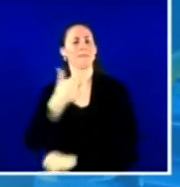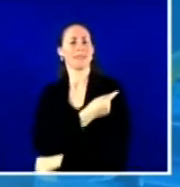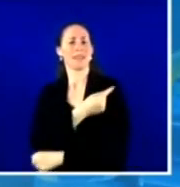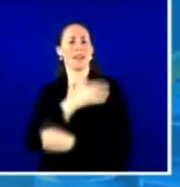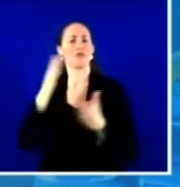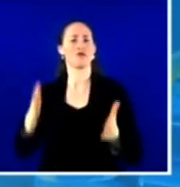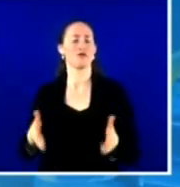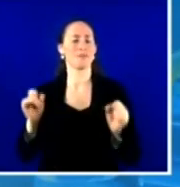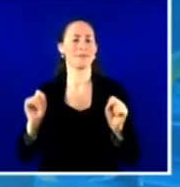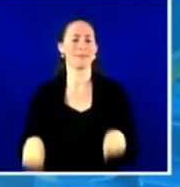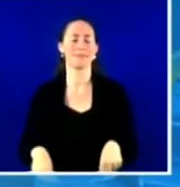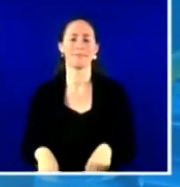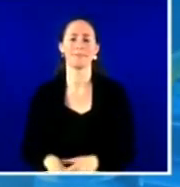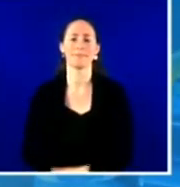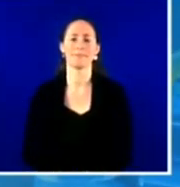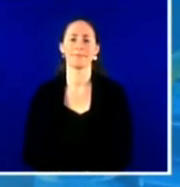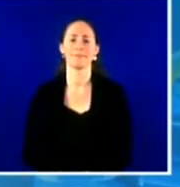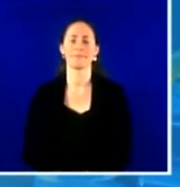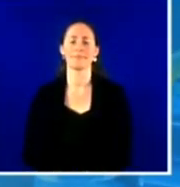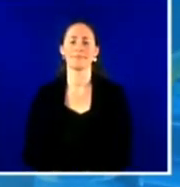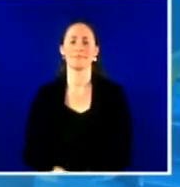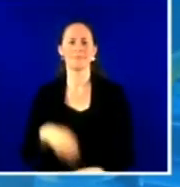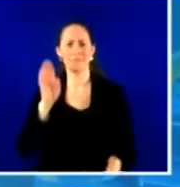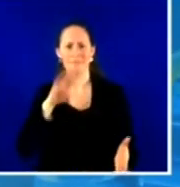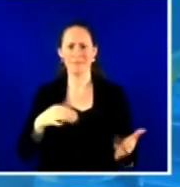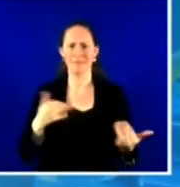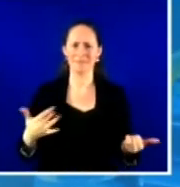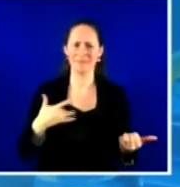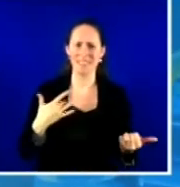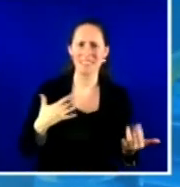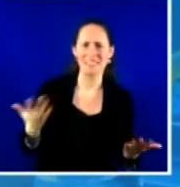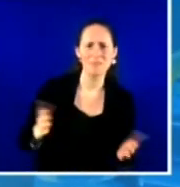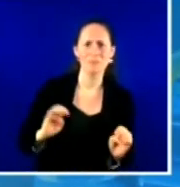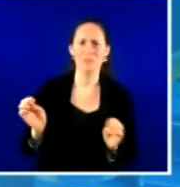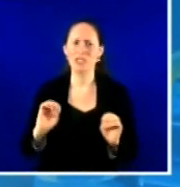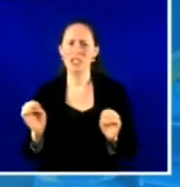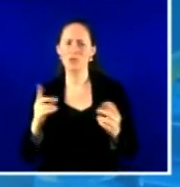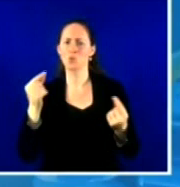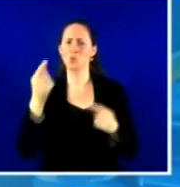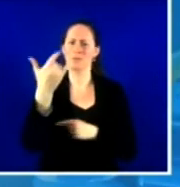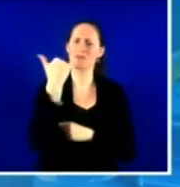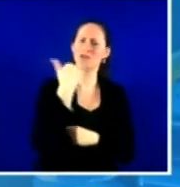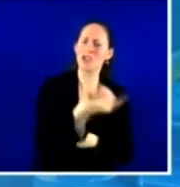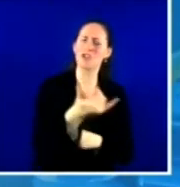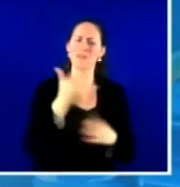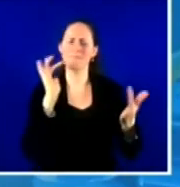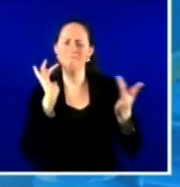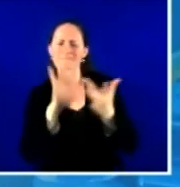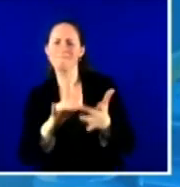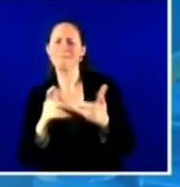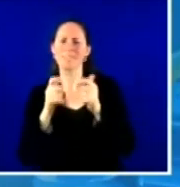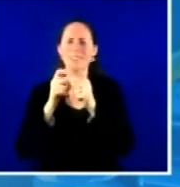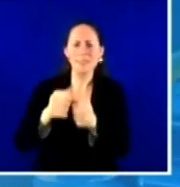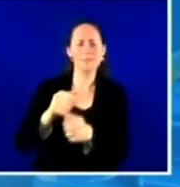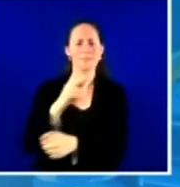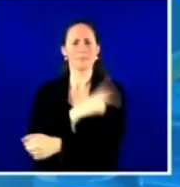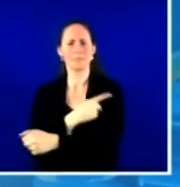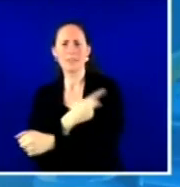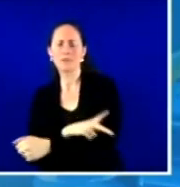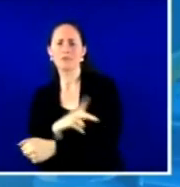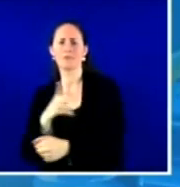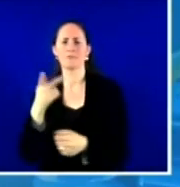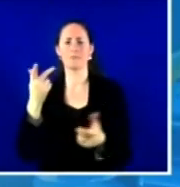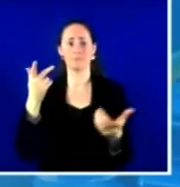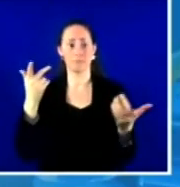here to pick up the phone, talk to your patients, send them text messages, emails, letters for those who haven't been vaccinated. And